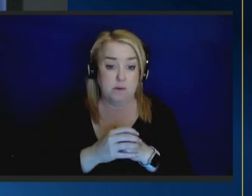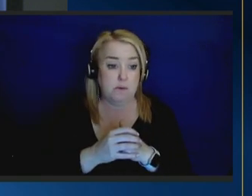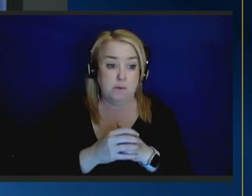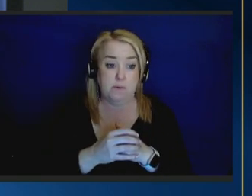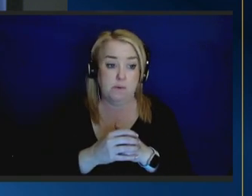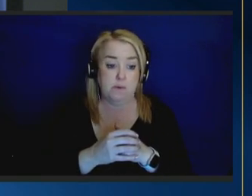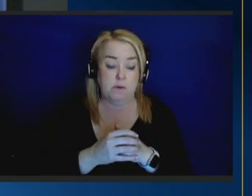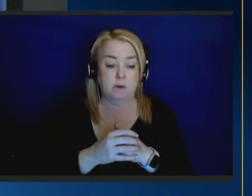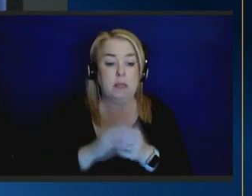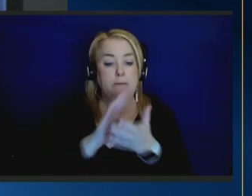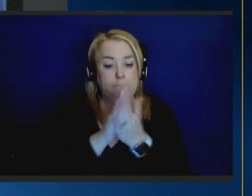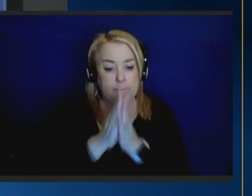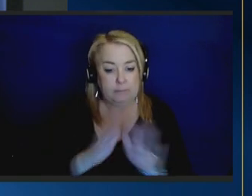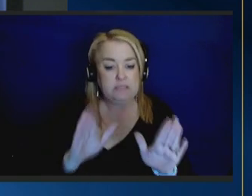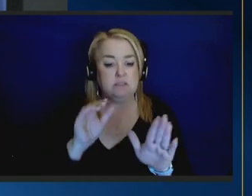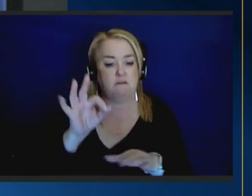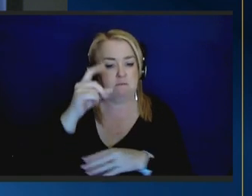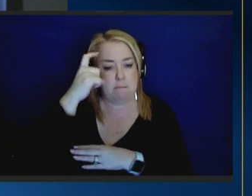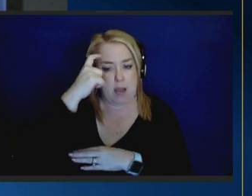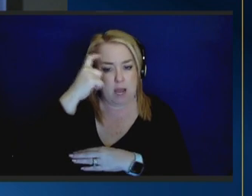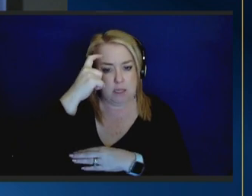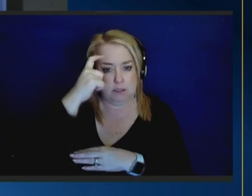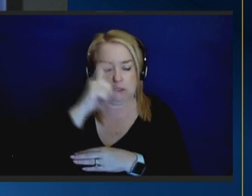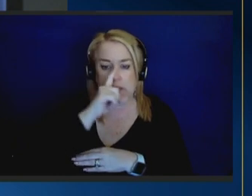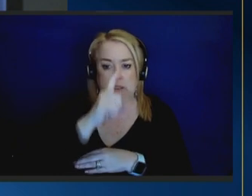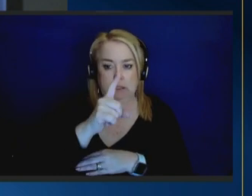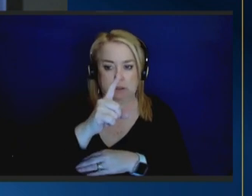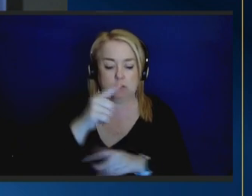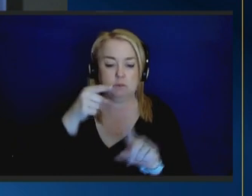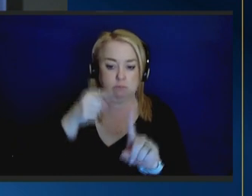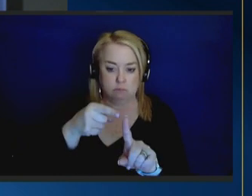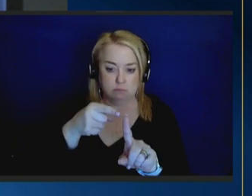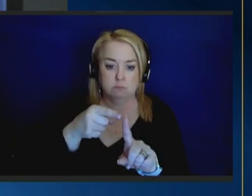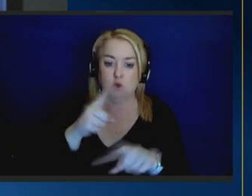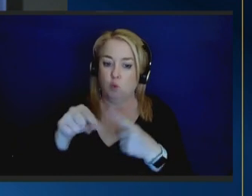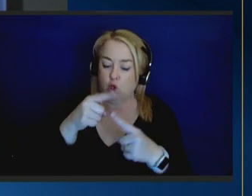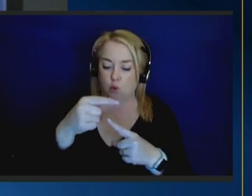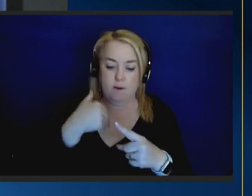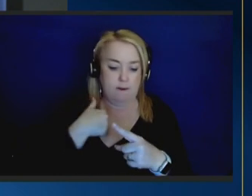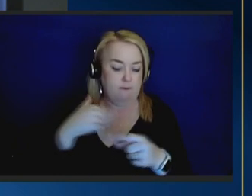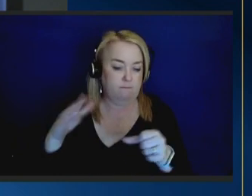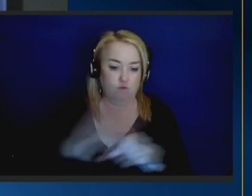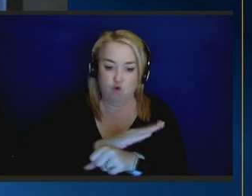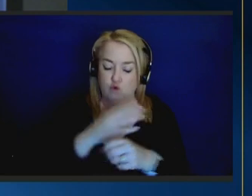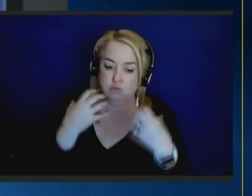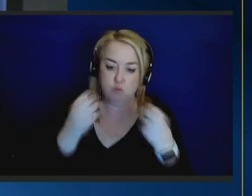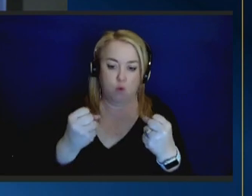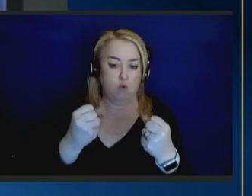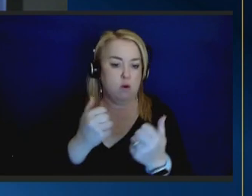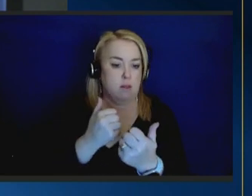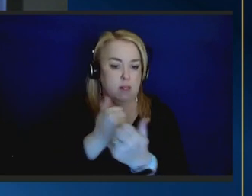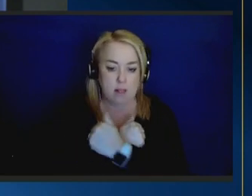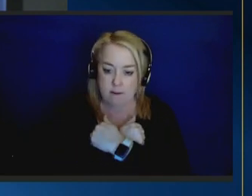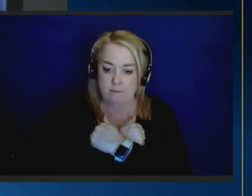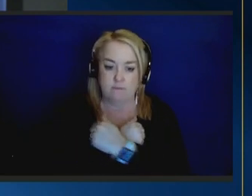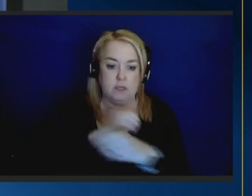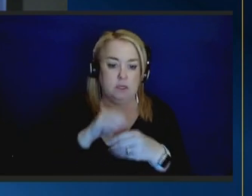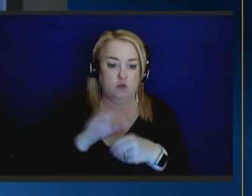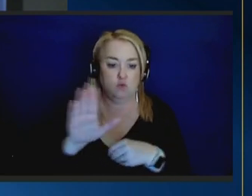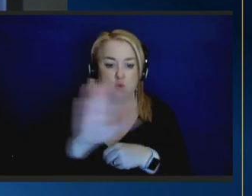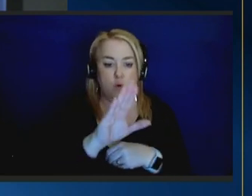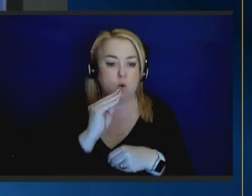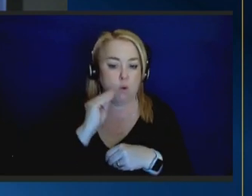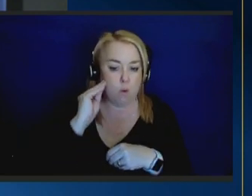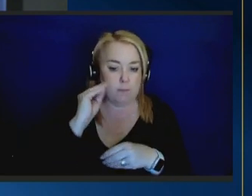peace of mind comes when you know you've got rock solid support and love in your home in your